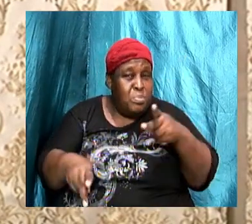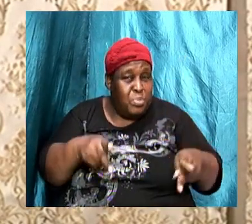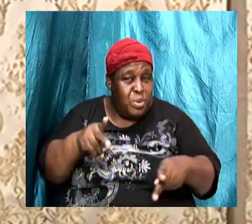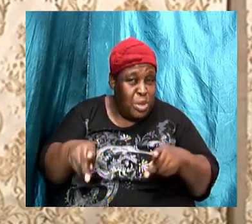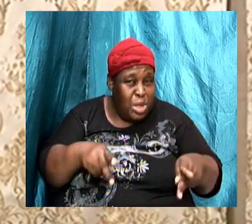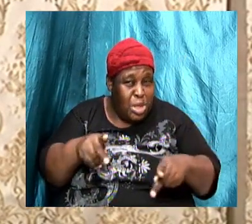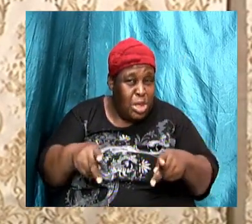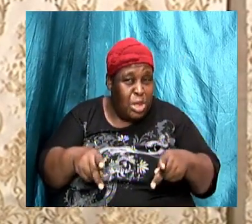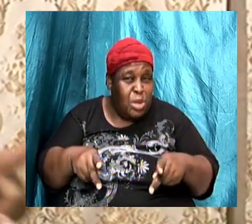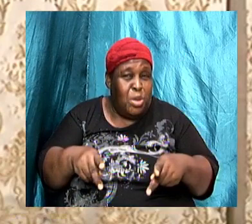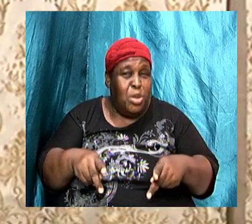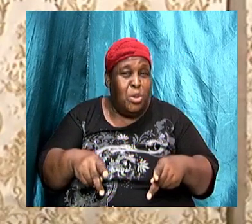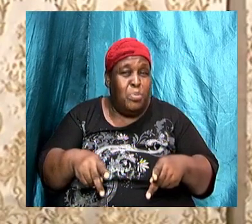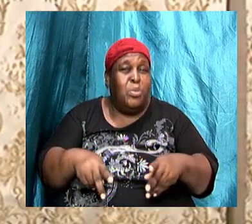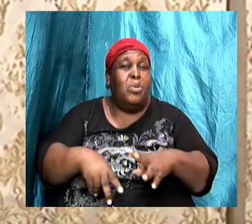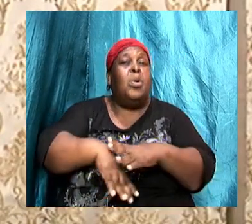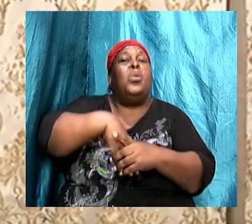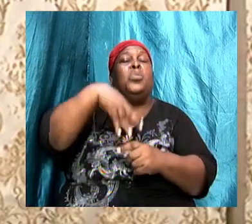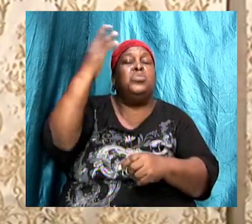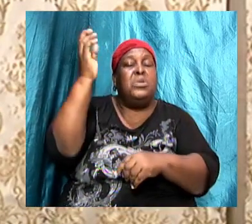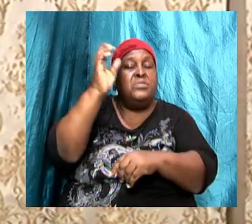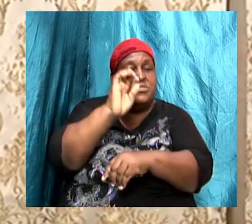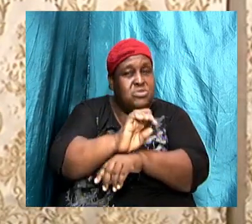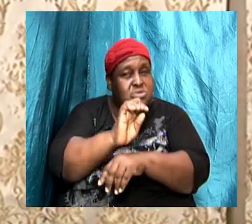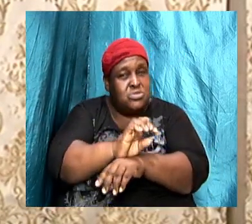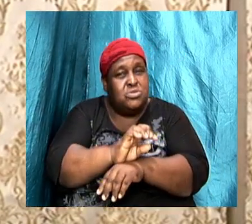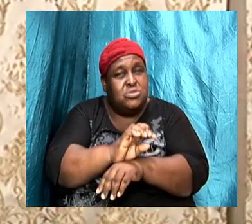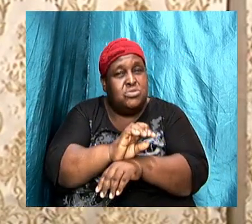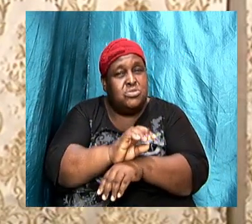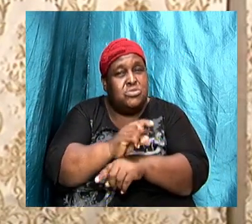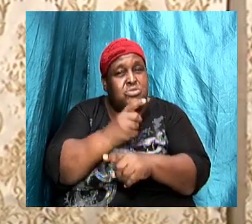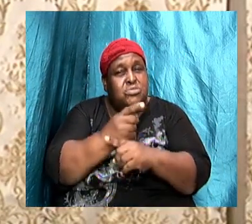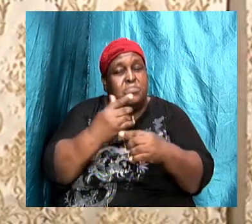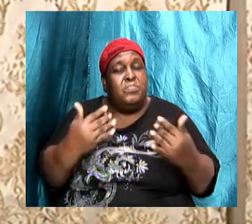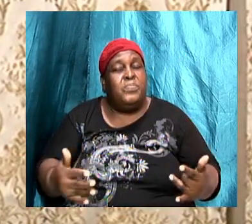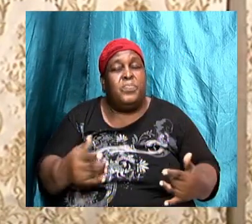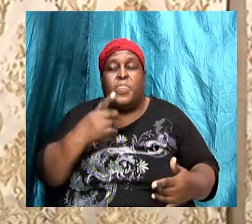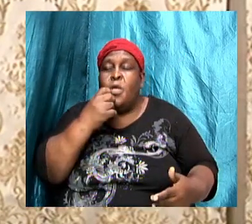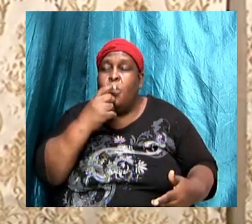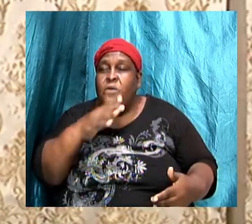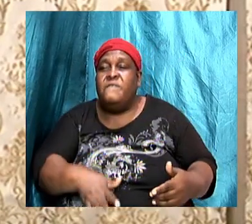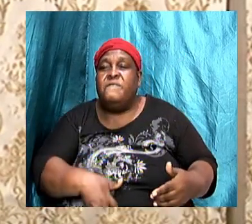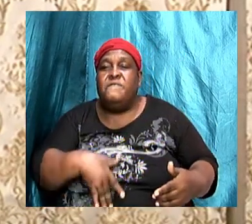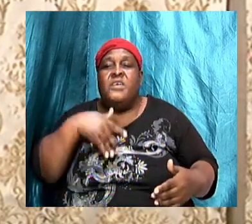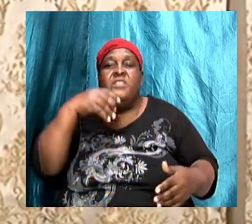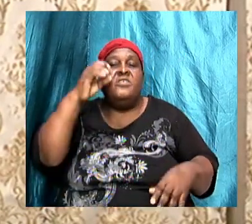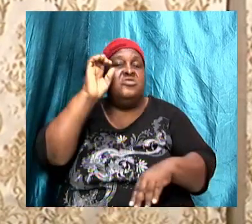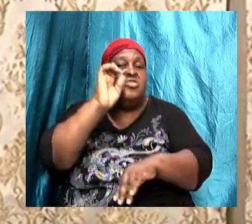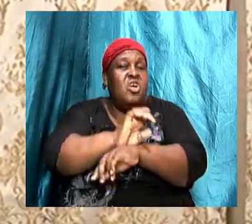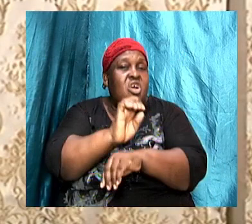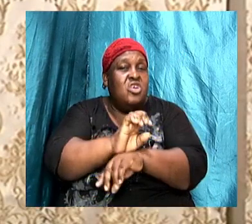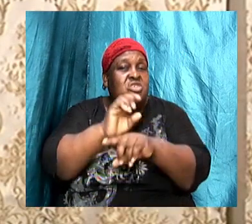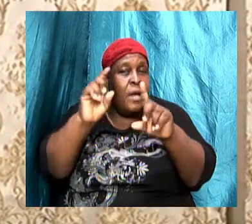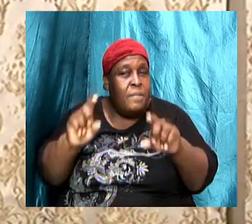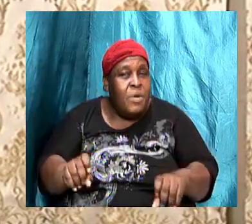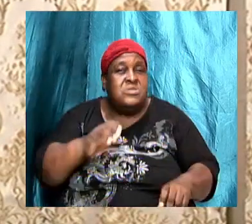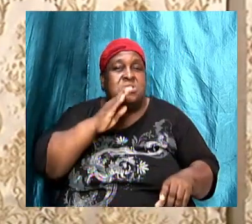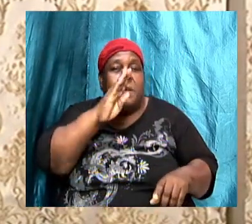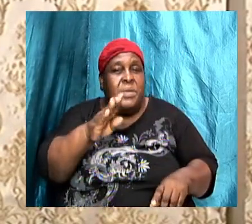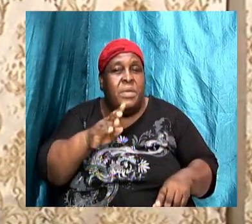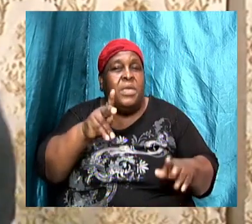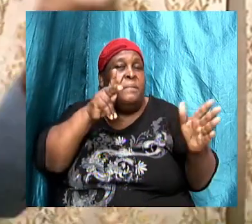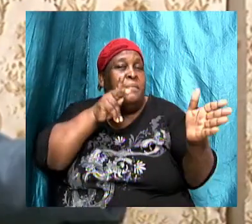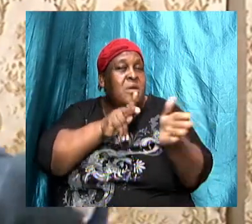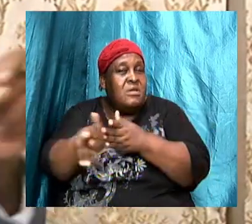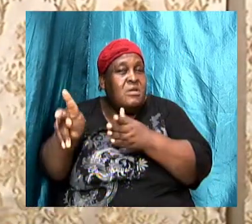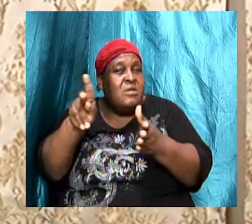advice to some people out of the church right now, but who feel that the church ought to be persecuted because they have lost their way because